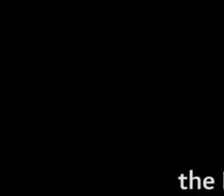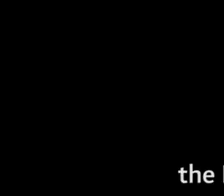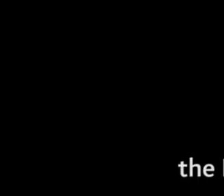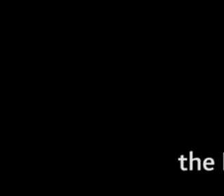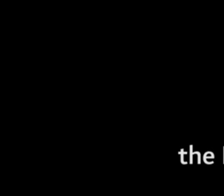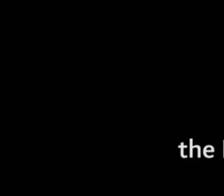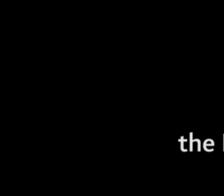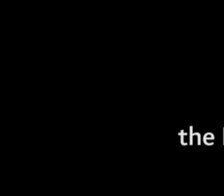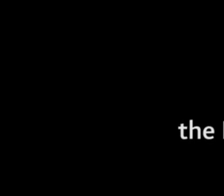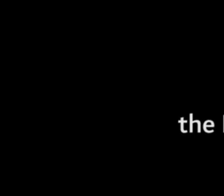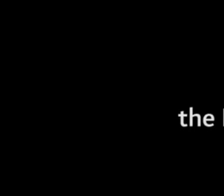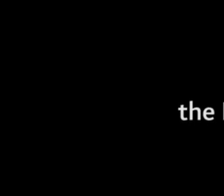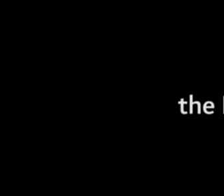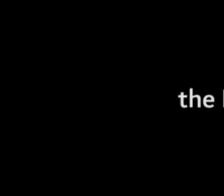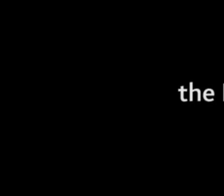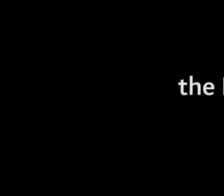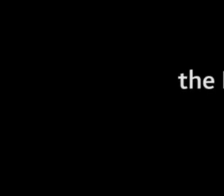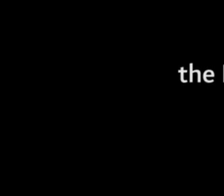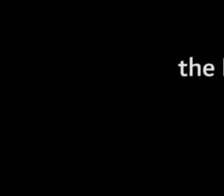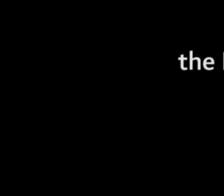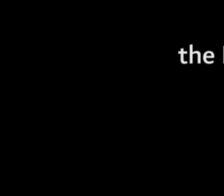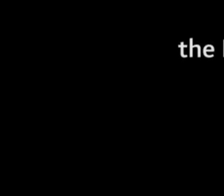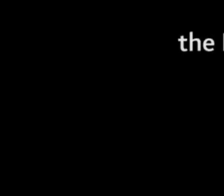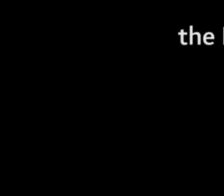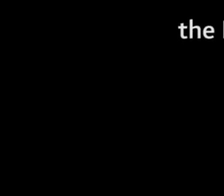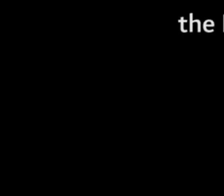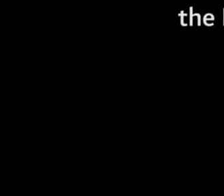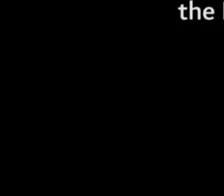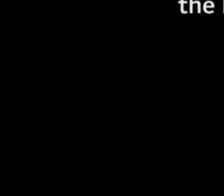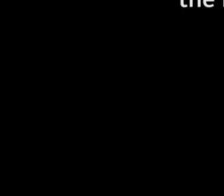iht There,